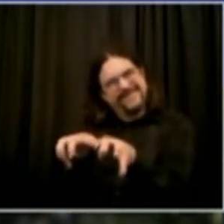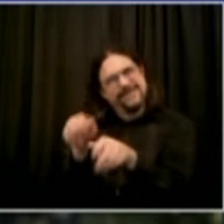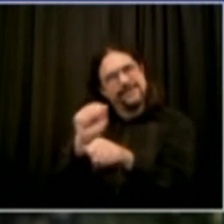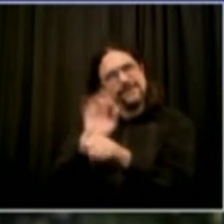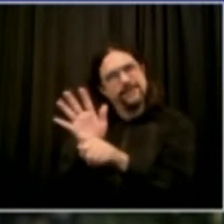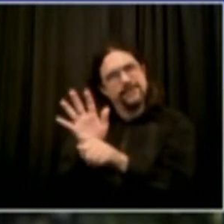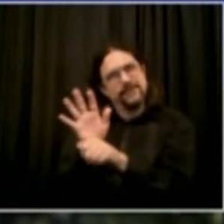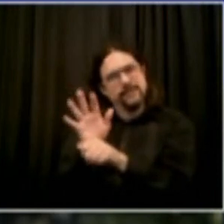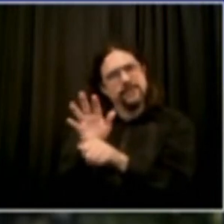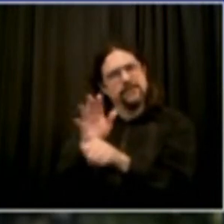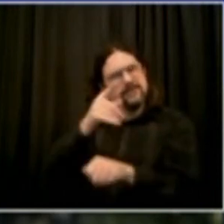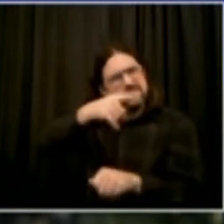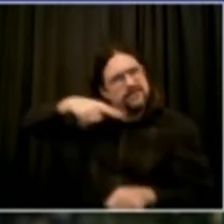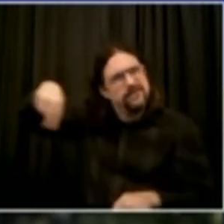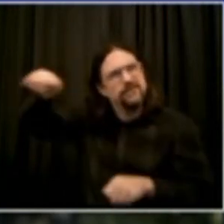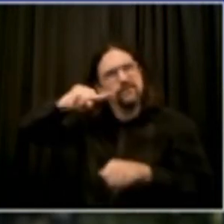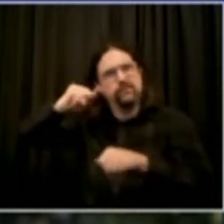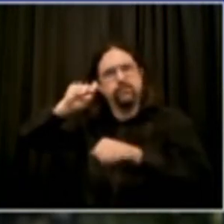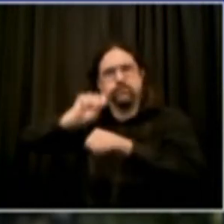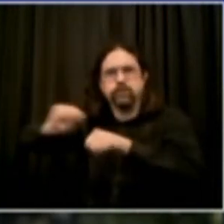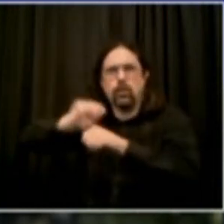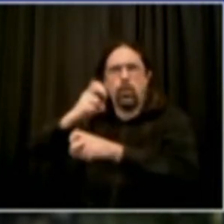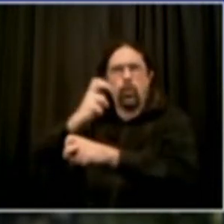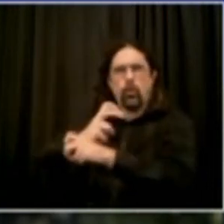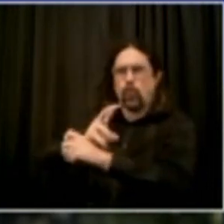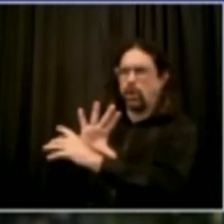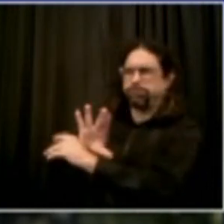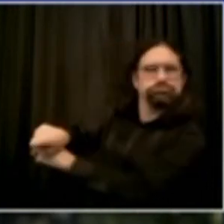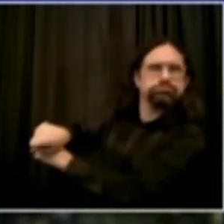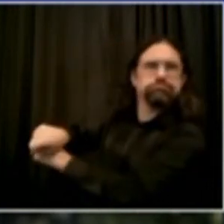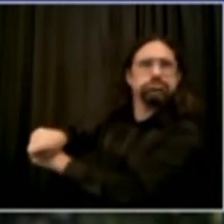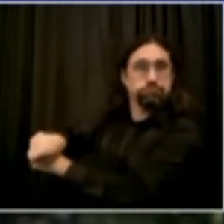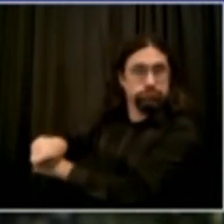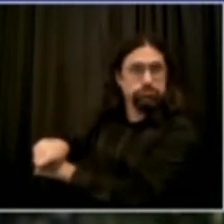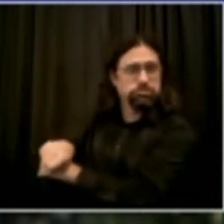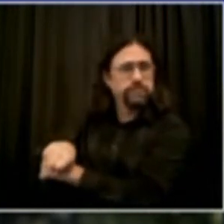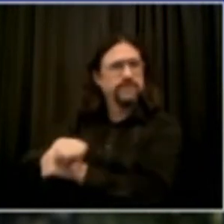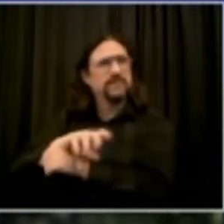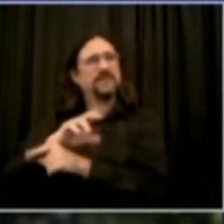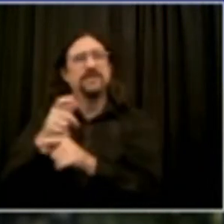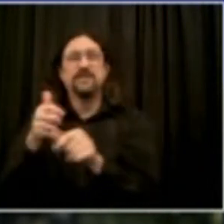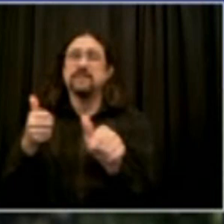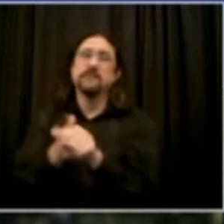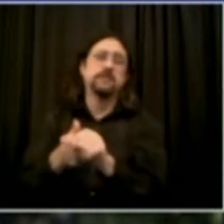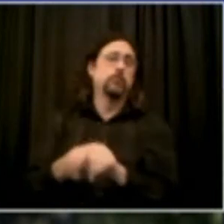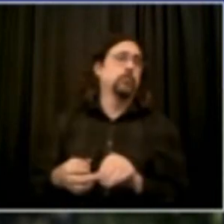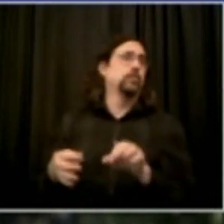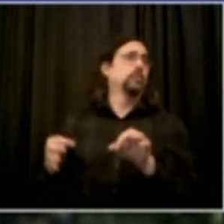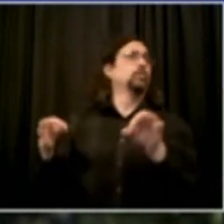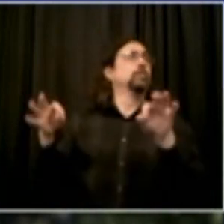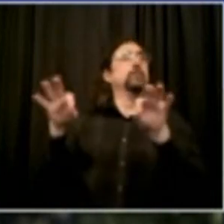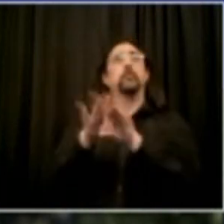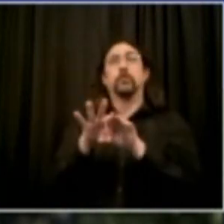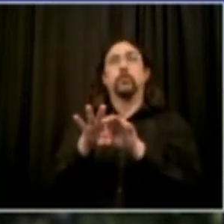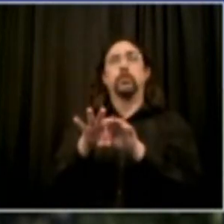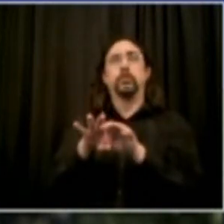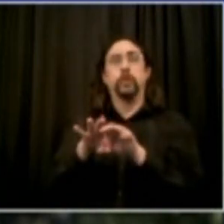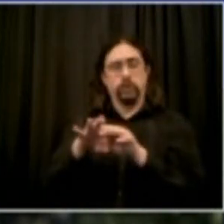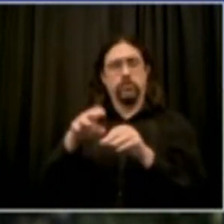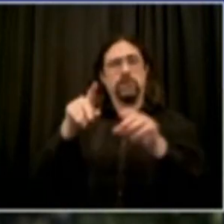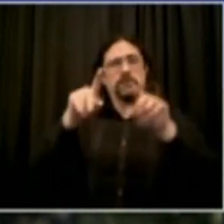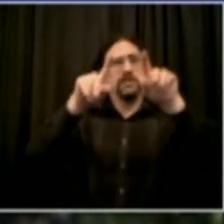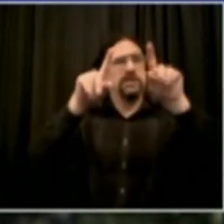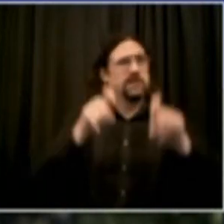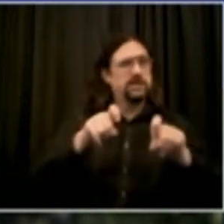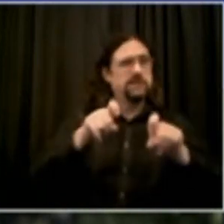a crucial piece of the equation. Again, this is this army of over 3,000 hardworking people out there every day, in communities, on the